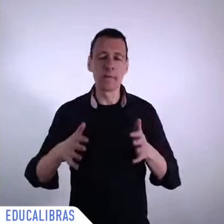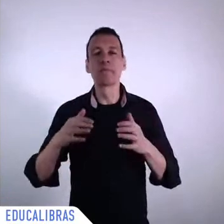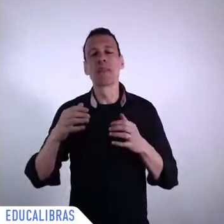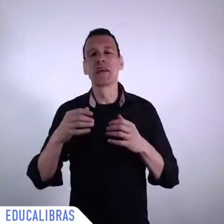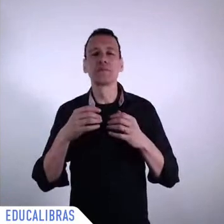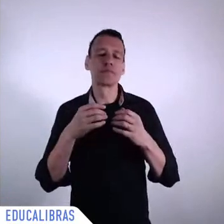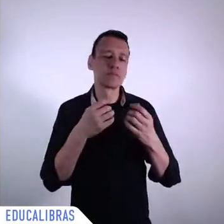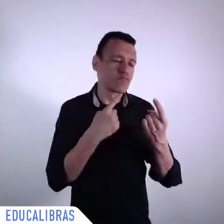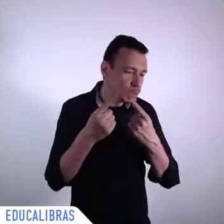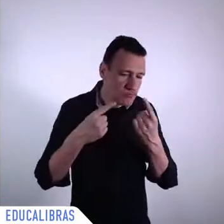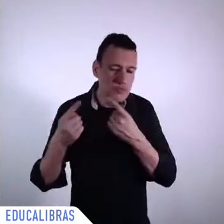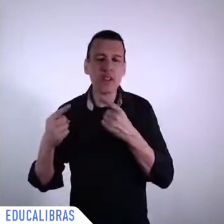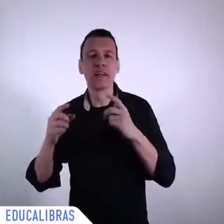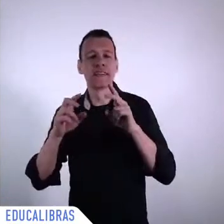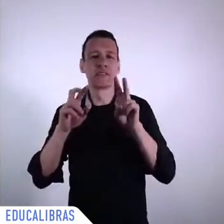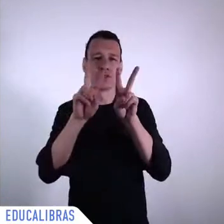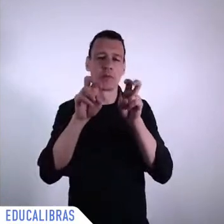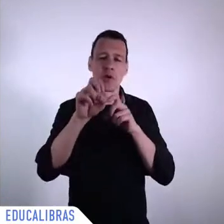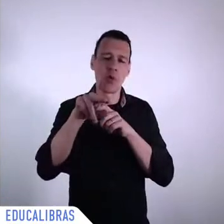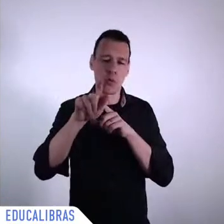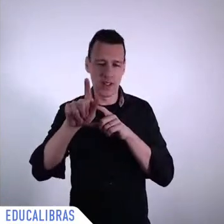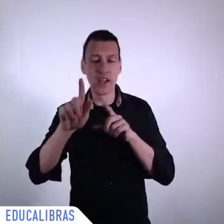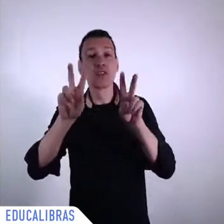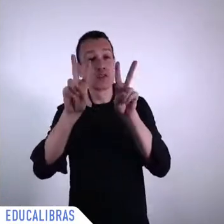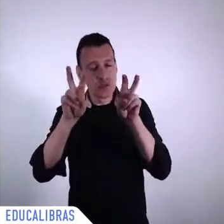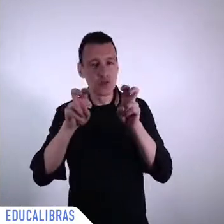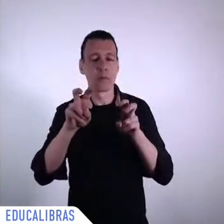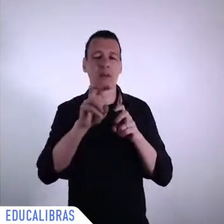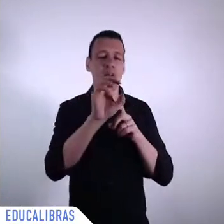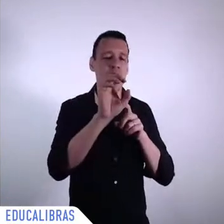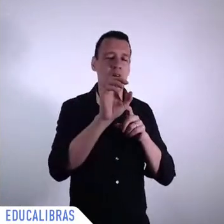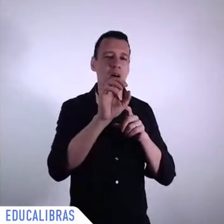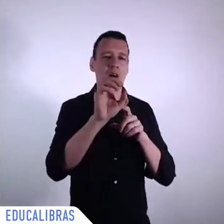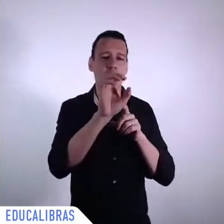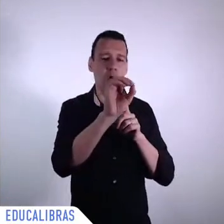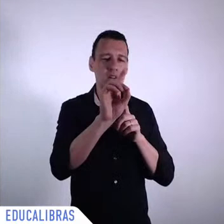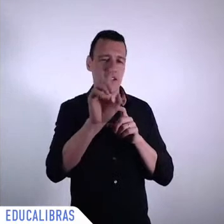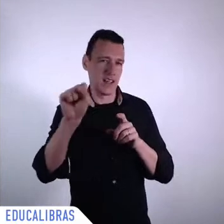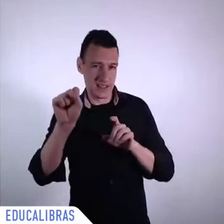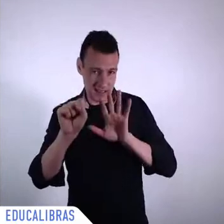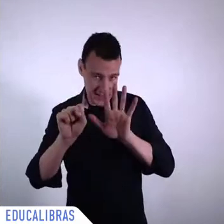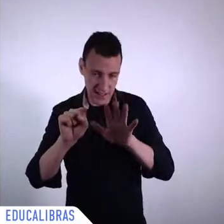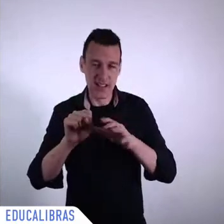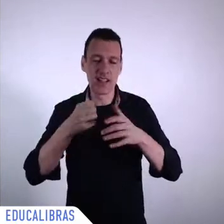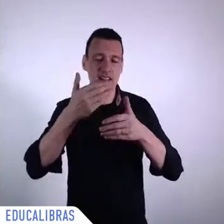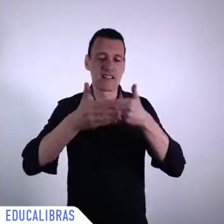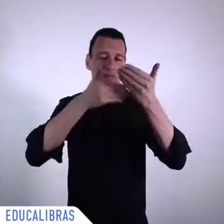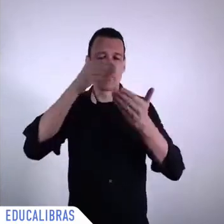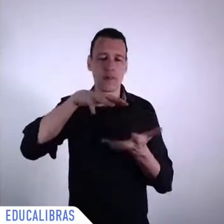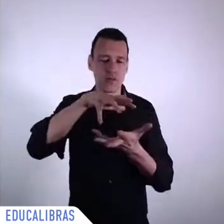difficulty to make progress in the direction of getting